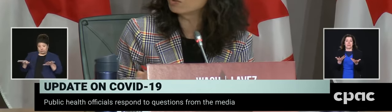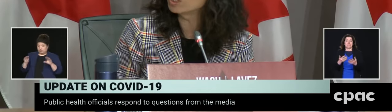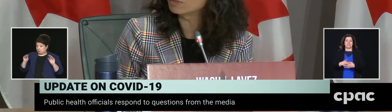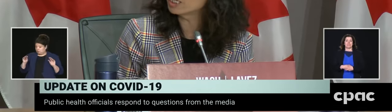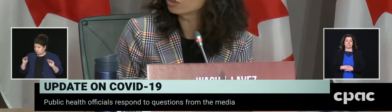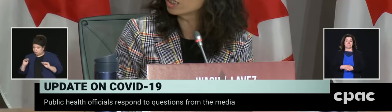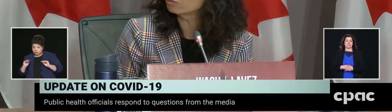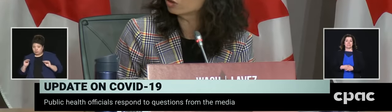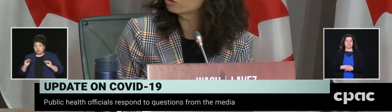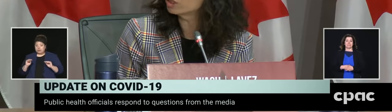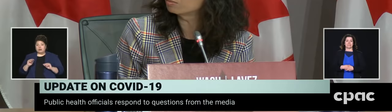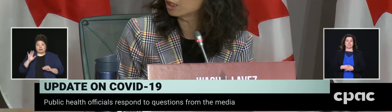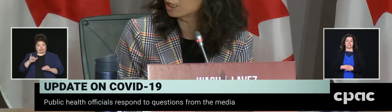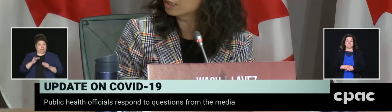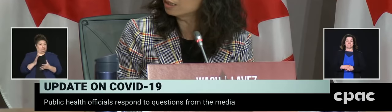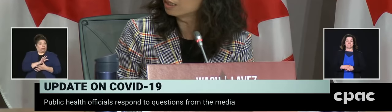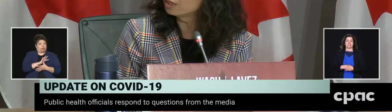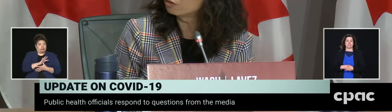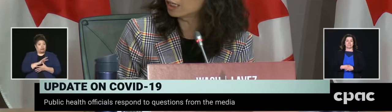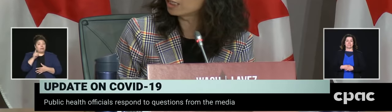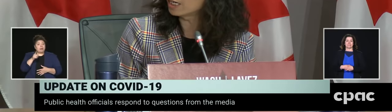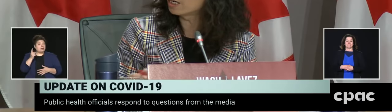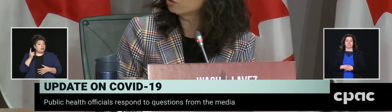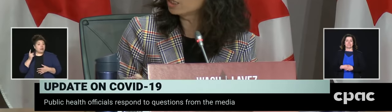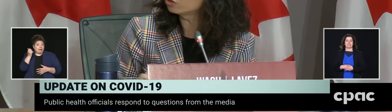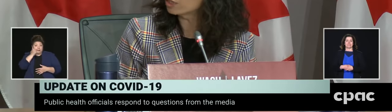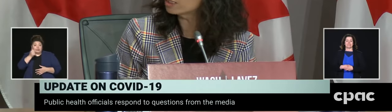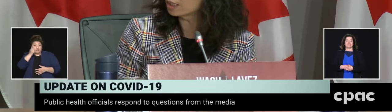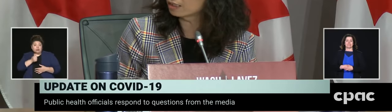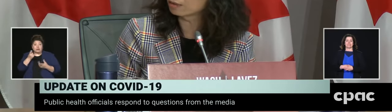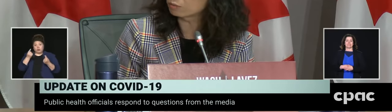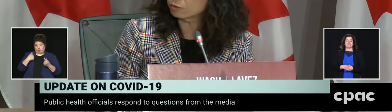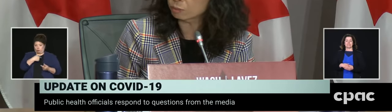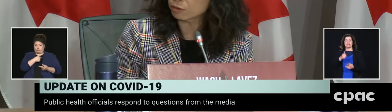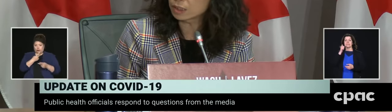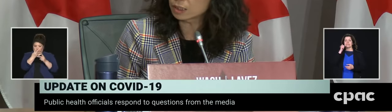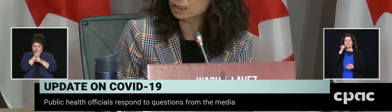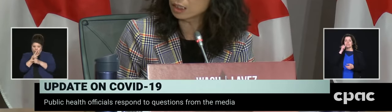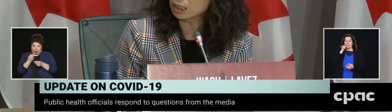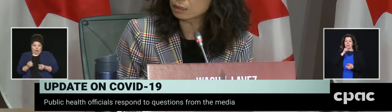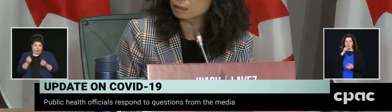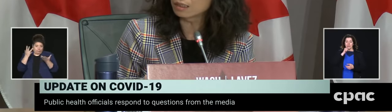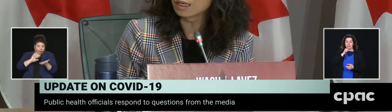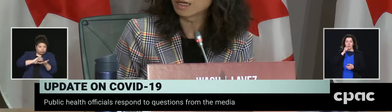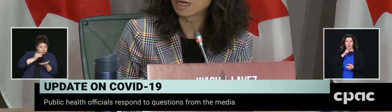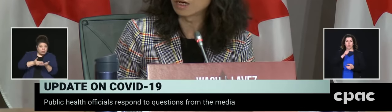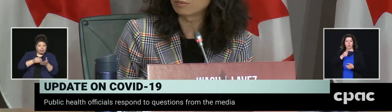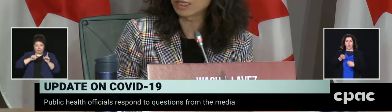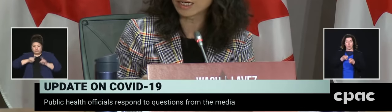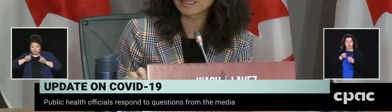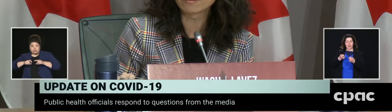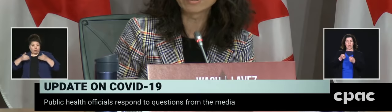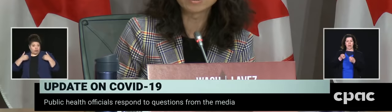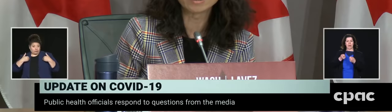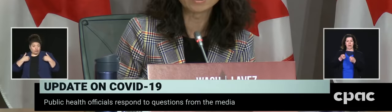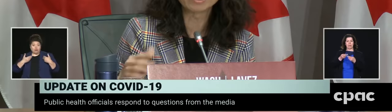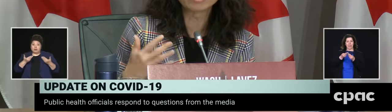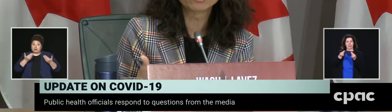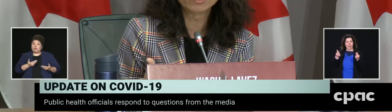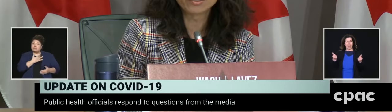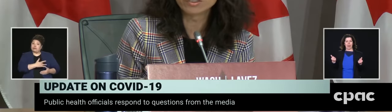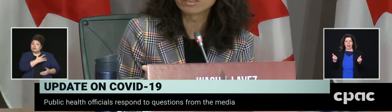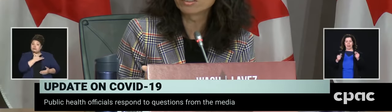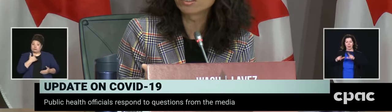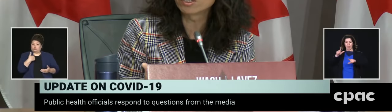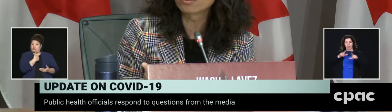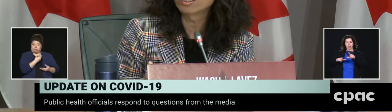every day we're managing laboratory supplies. Right now we're addressing provinces' needs. But that is a very dynamic